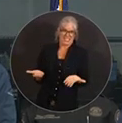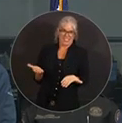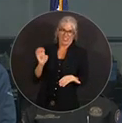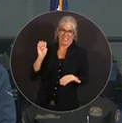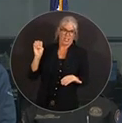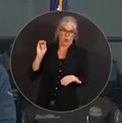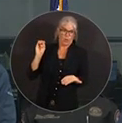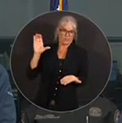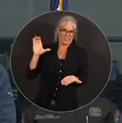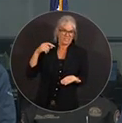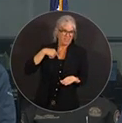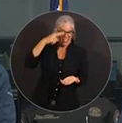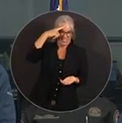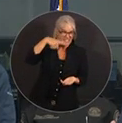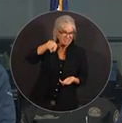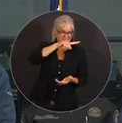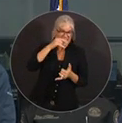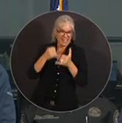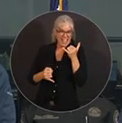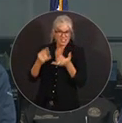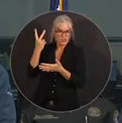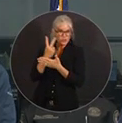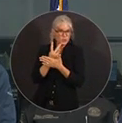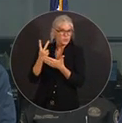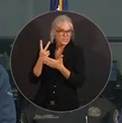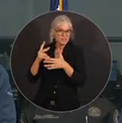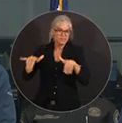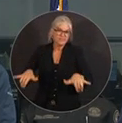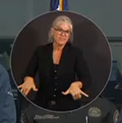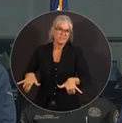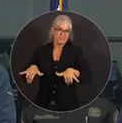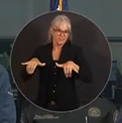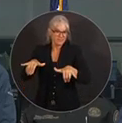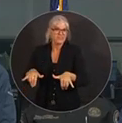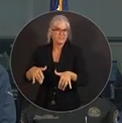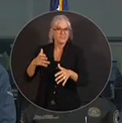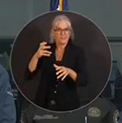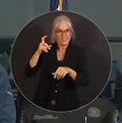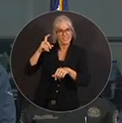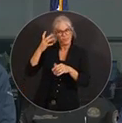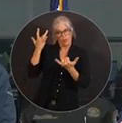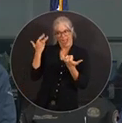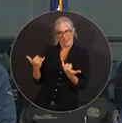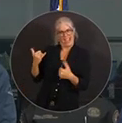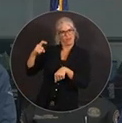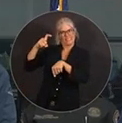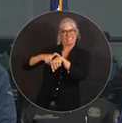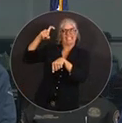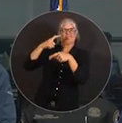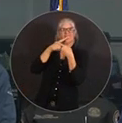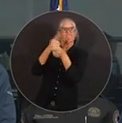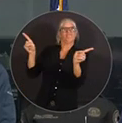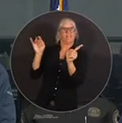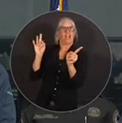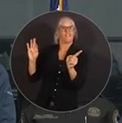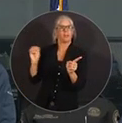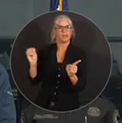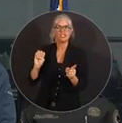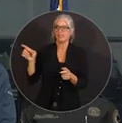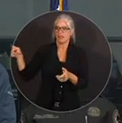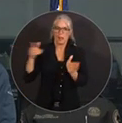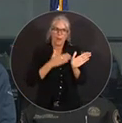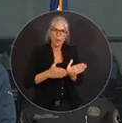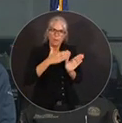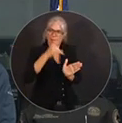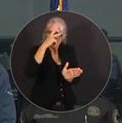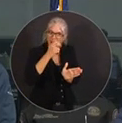a little bit more than two weeks in terms of our first state of emergency with Helene, working on the prep, working on the response. And now we're